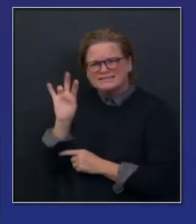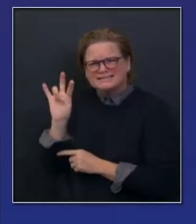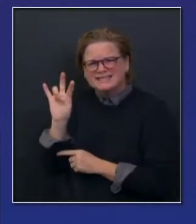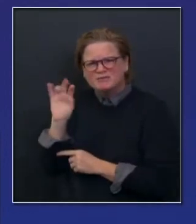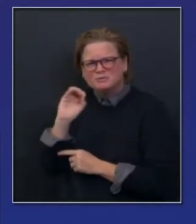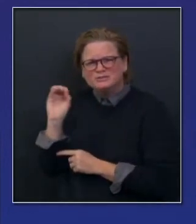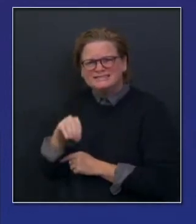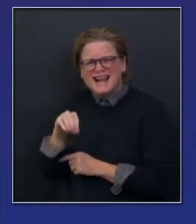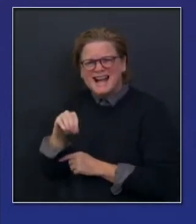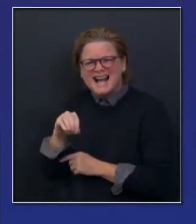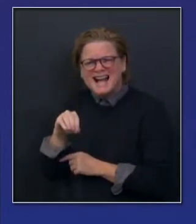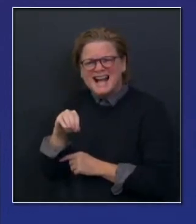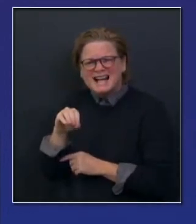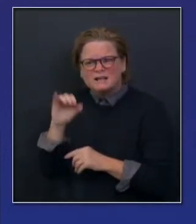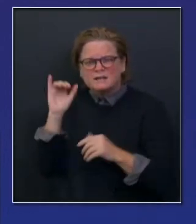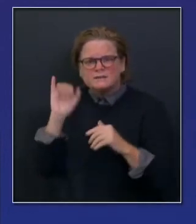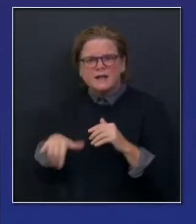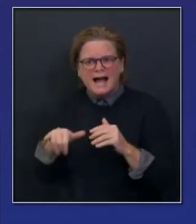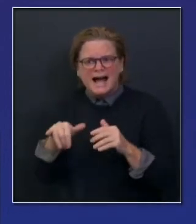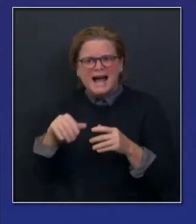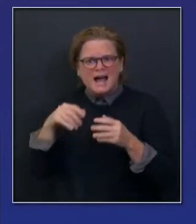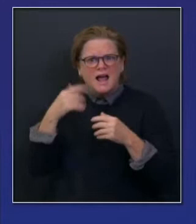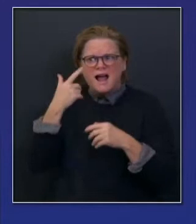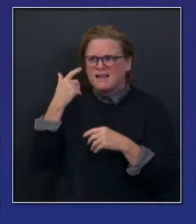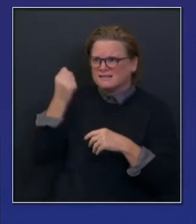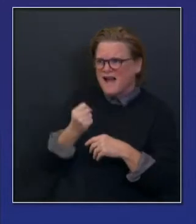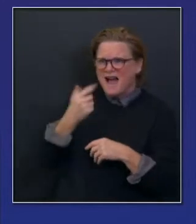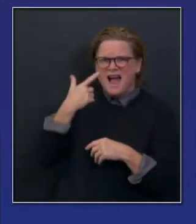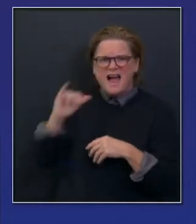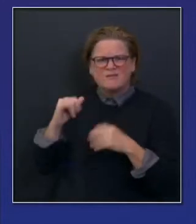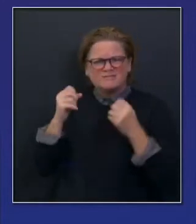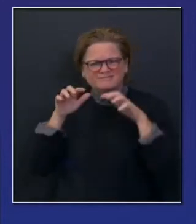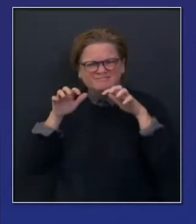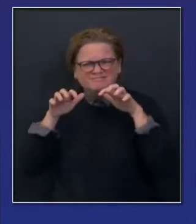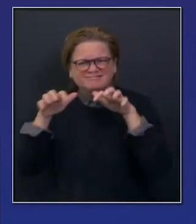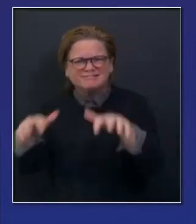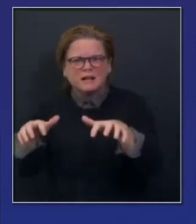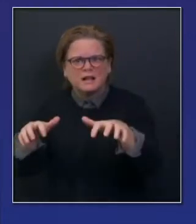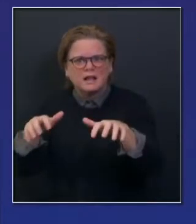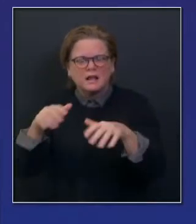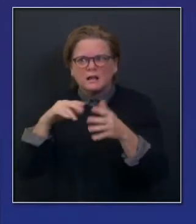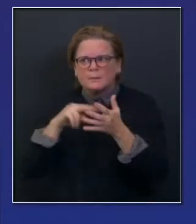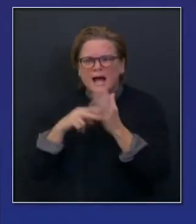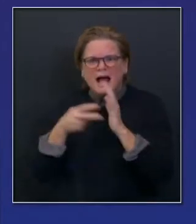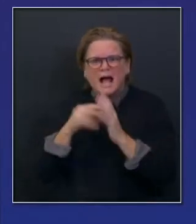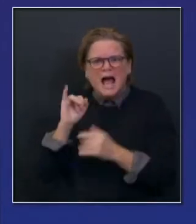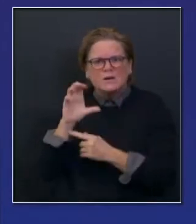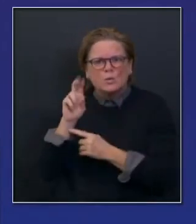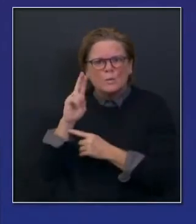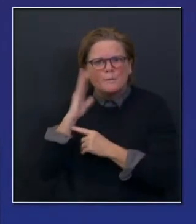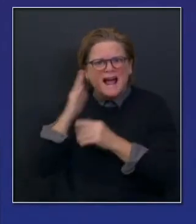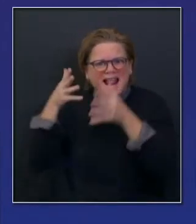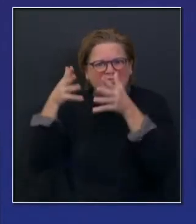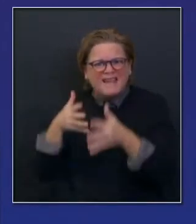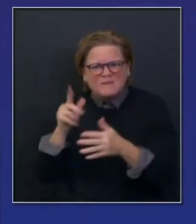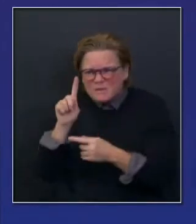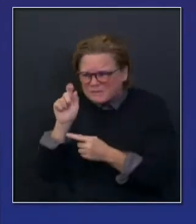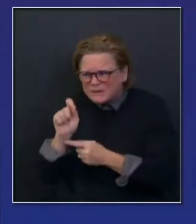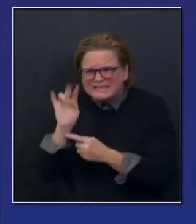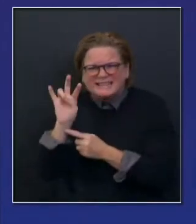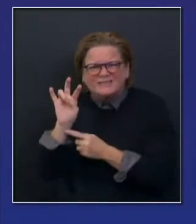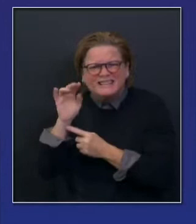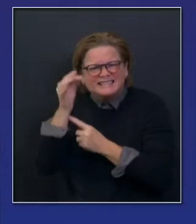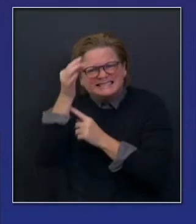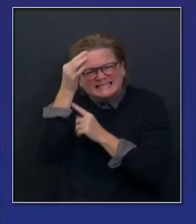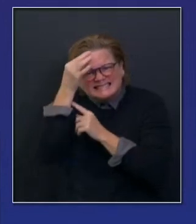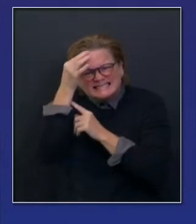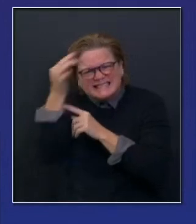populous region in state. 5.7, 5.7 percent statewide. When the dust settles on all that, 5